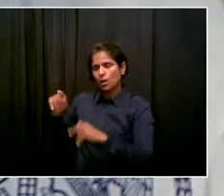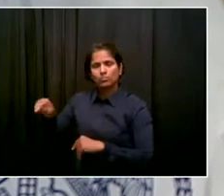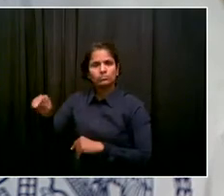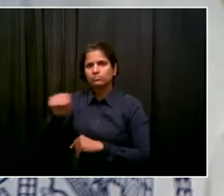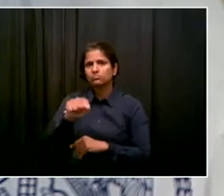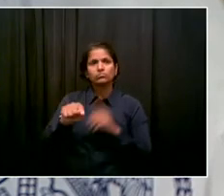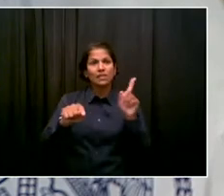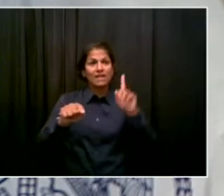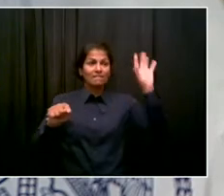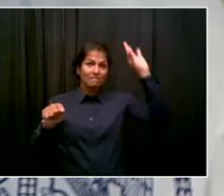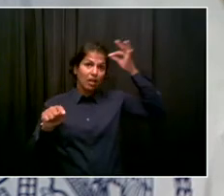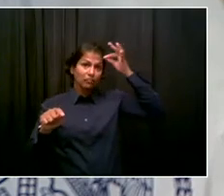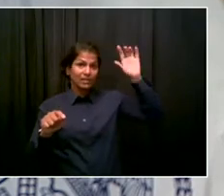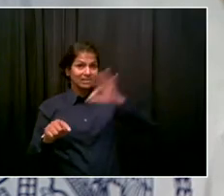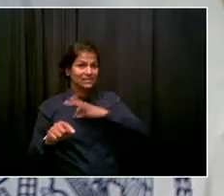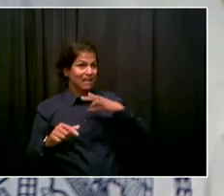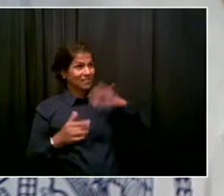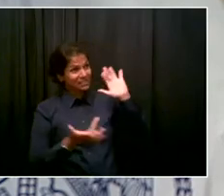Go ahead, Paul.